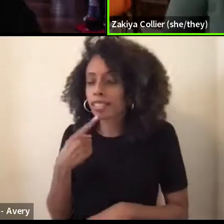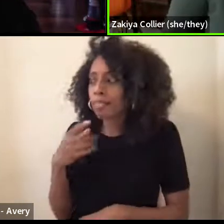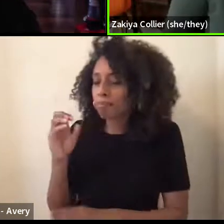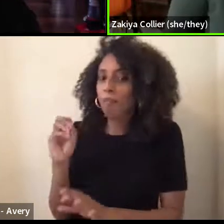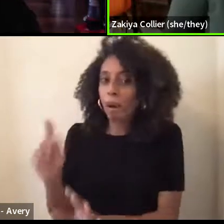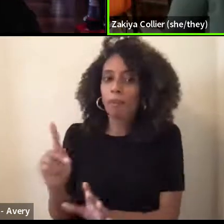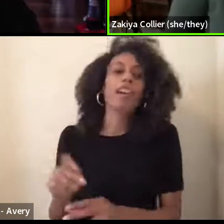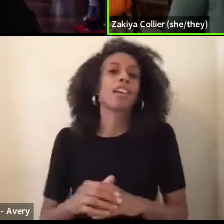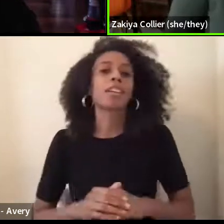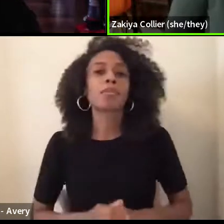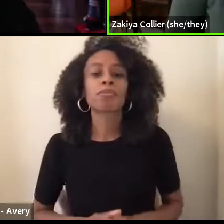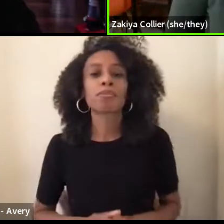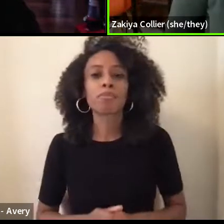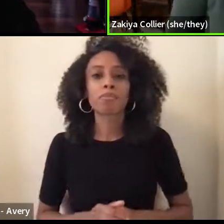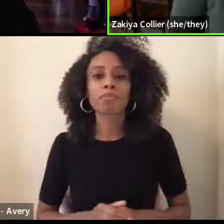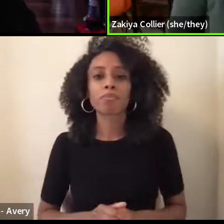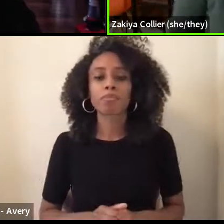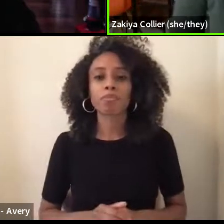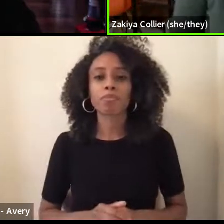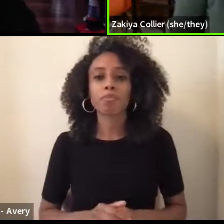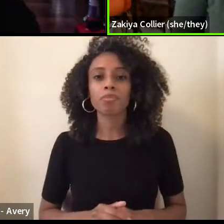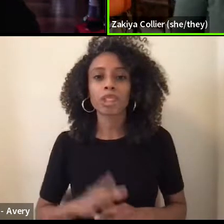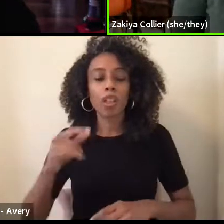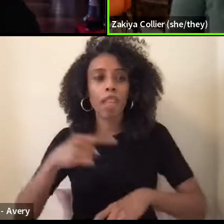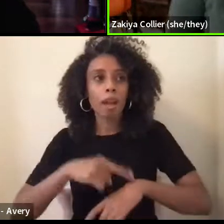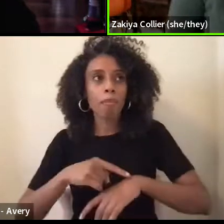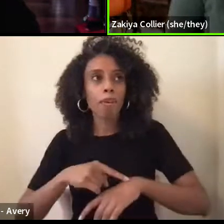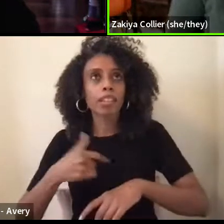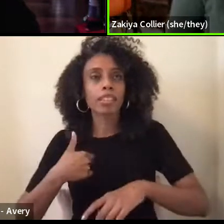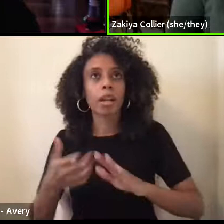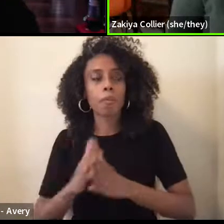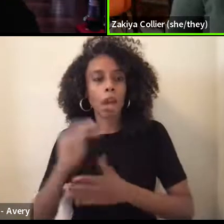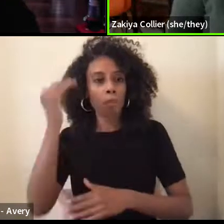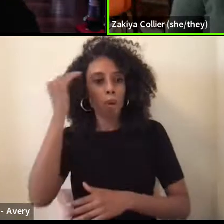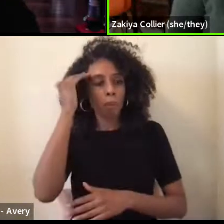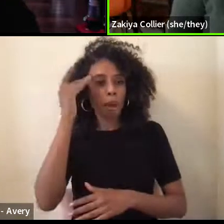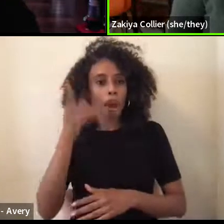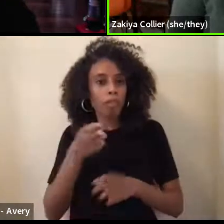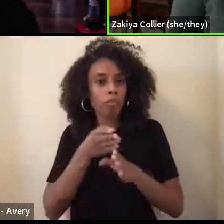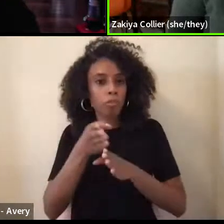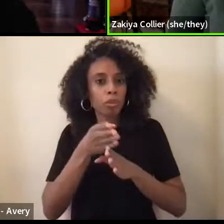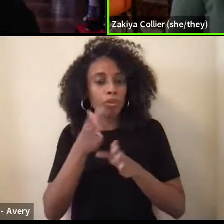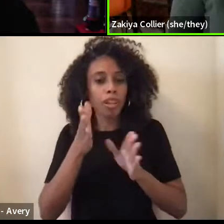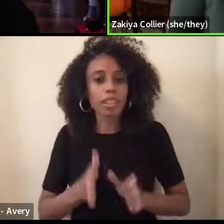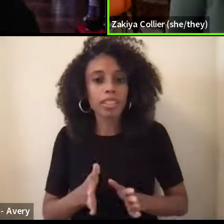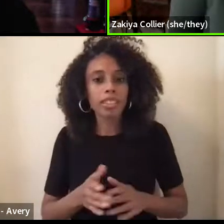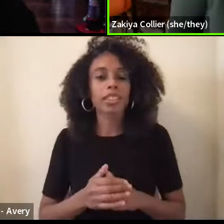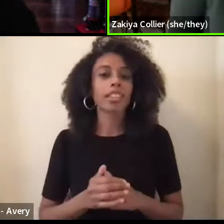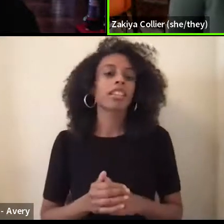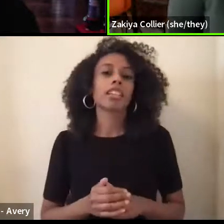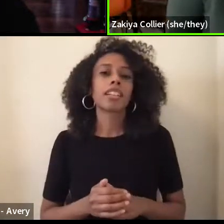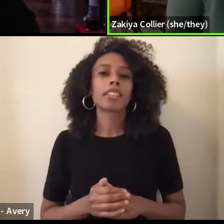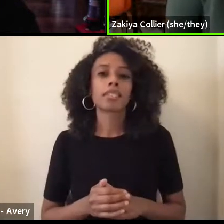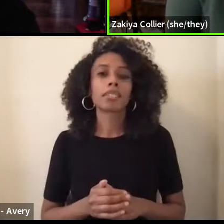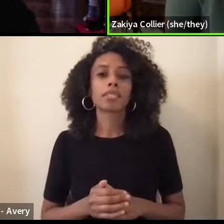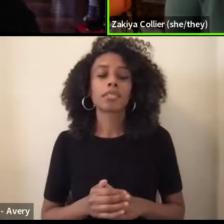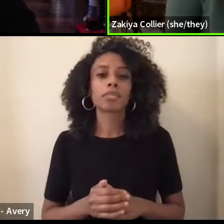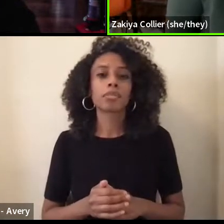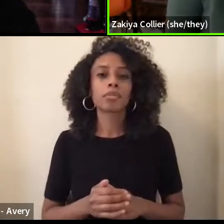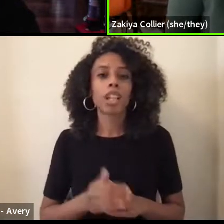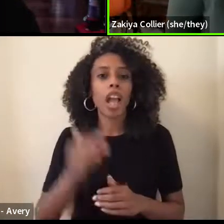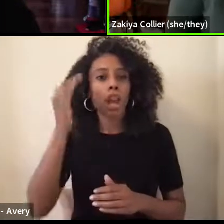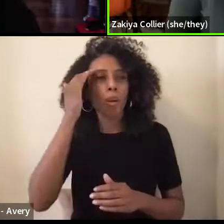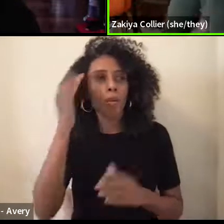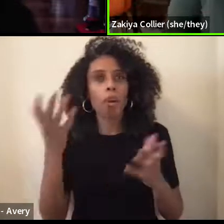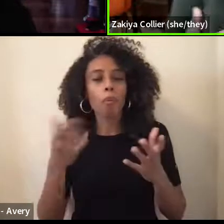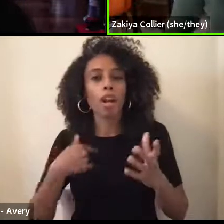So, um, yeah, at that point I became aware of the profession, but like, or aware of like what I was